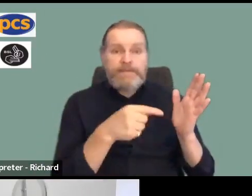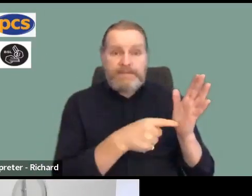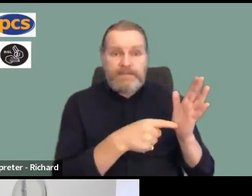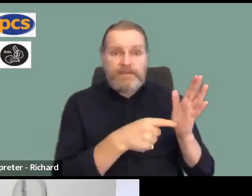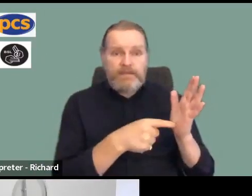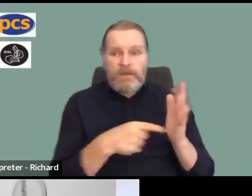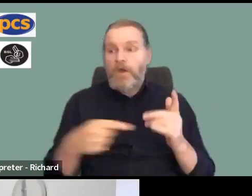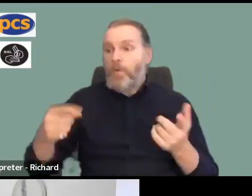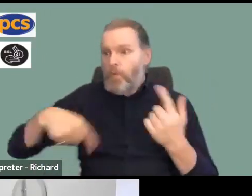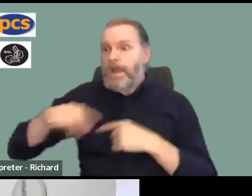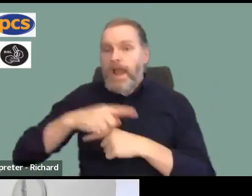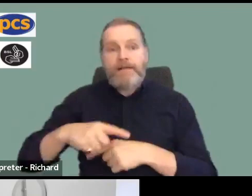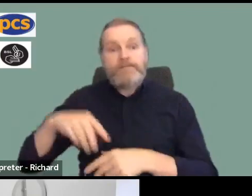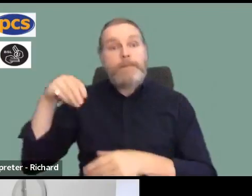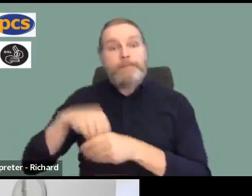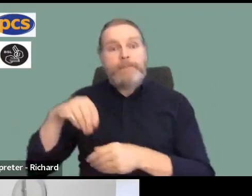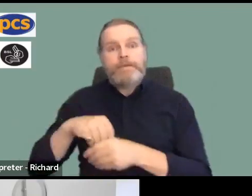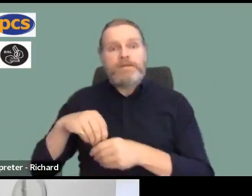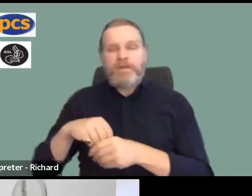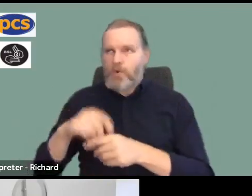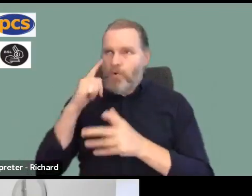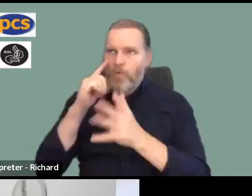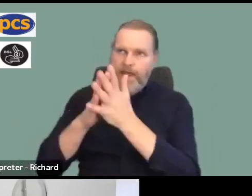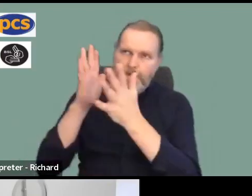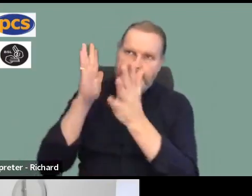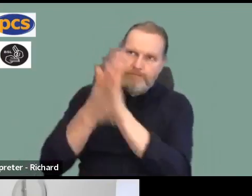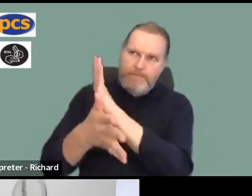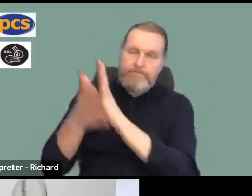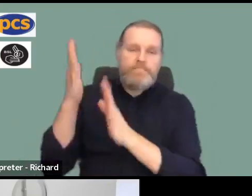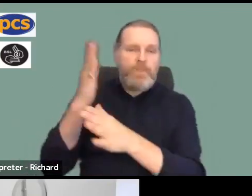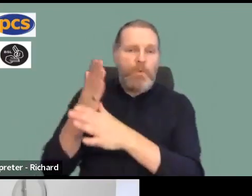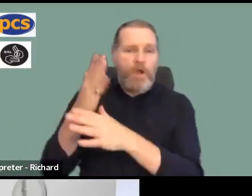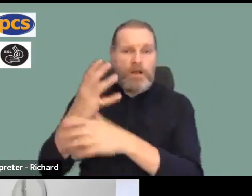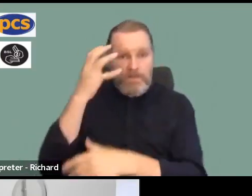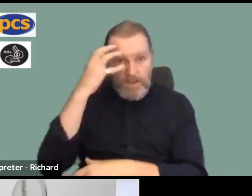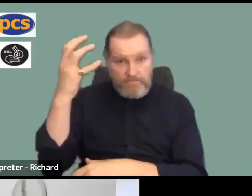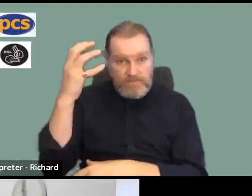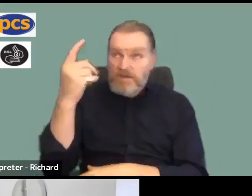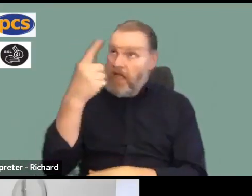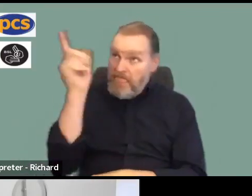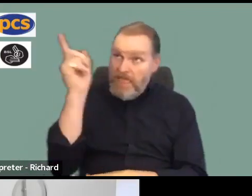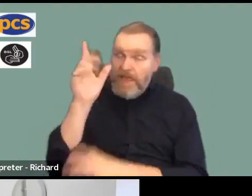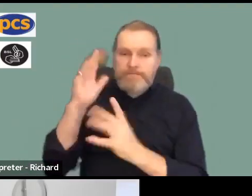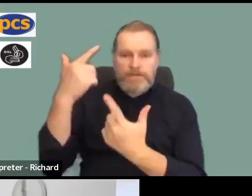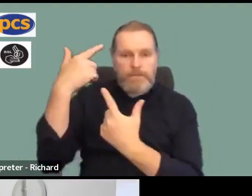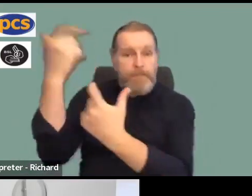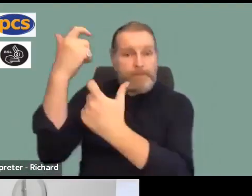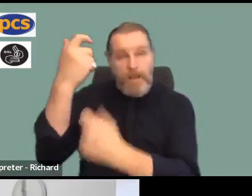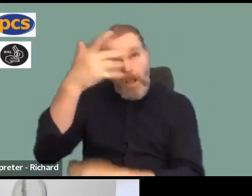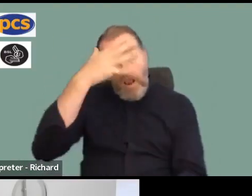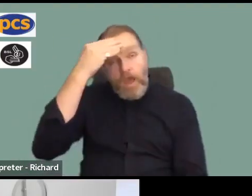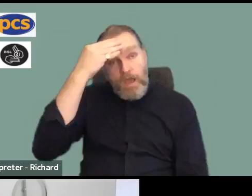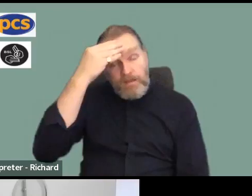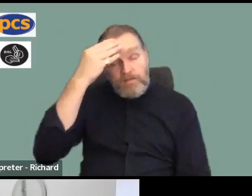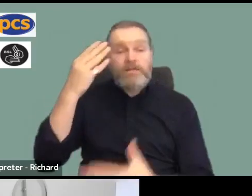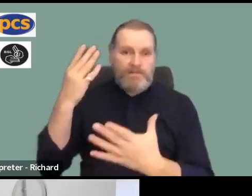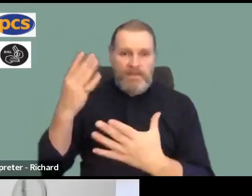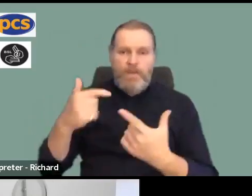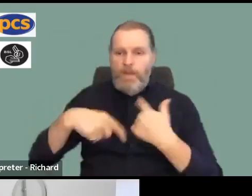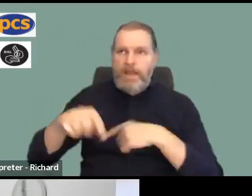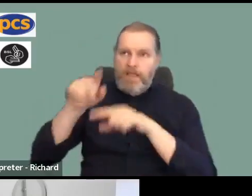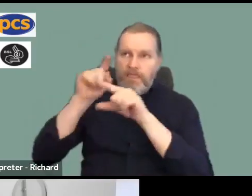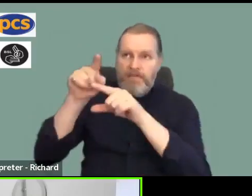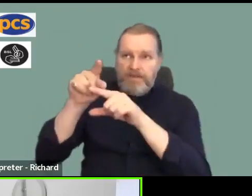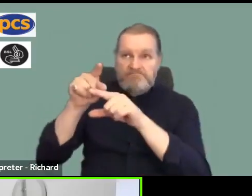the ability to cause real disruption and the government need to understand that. And that's why we need to win the votes to make sure that we can threaten it.